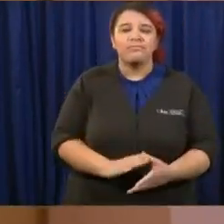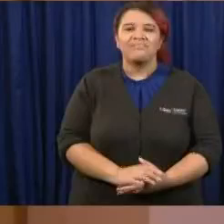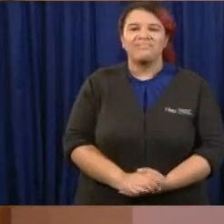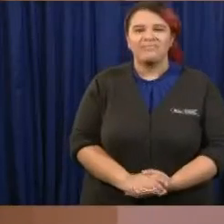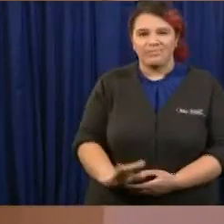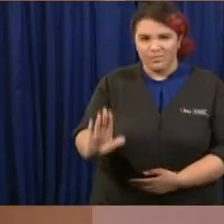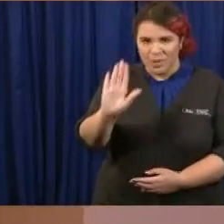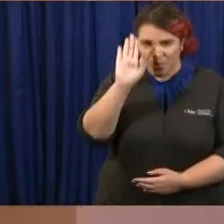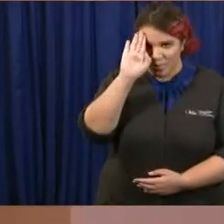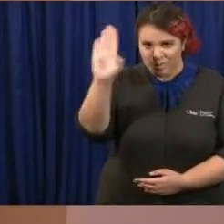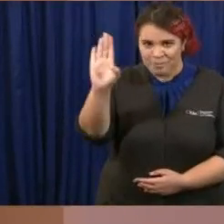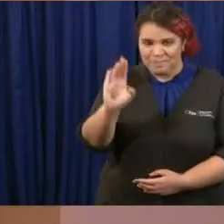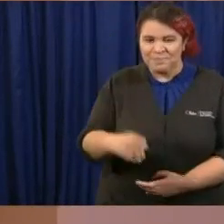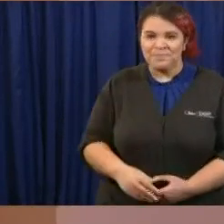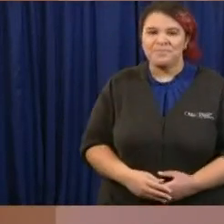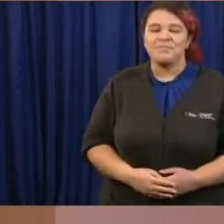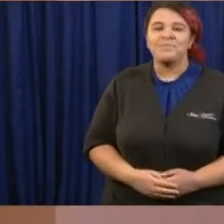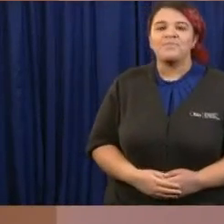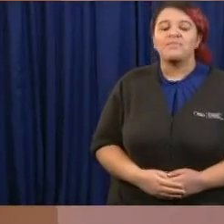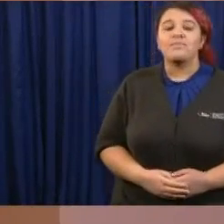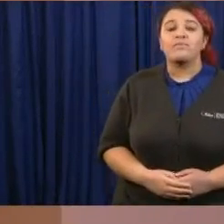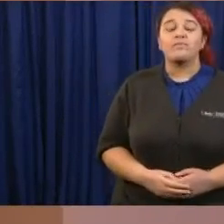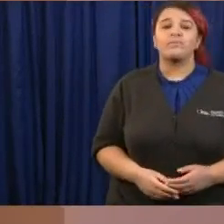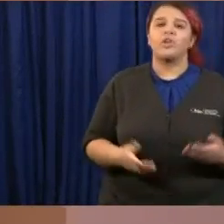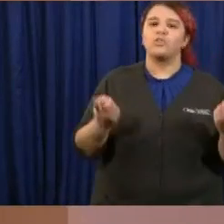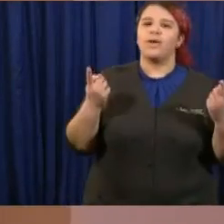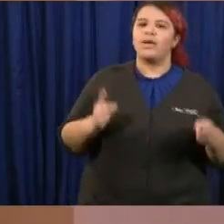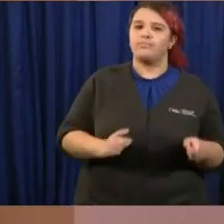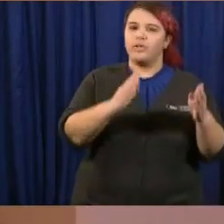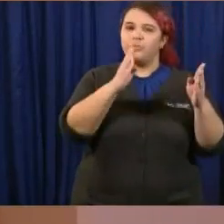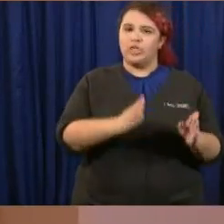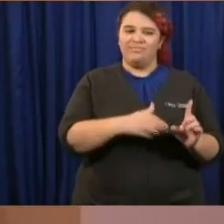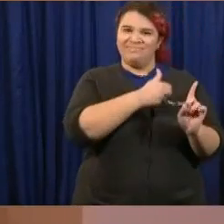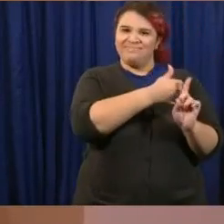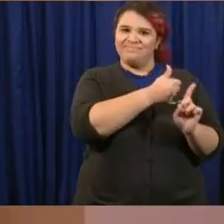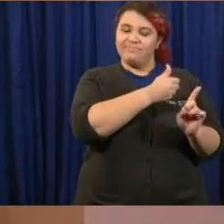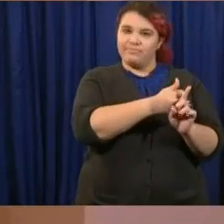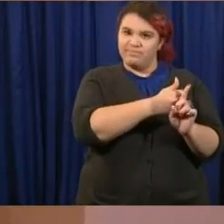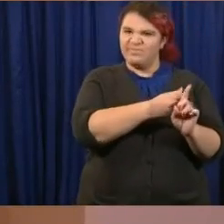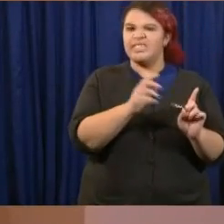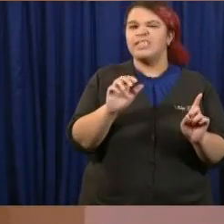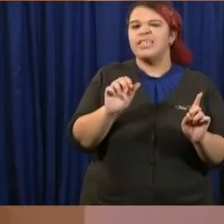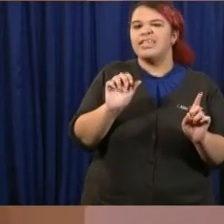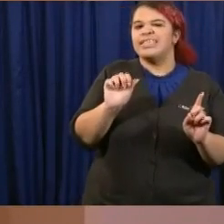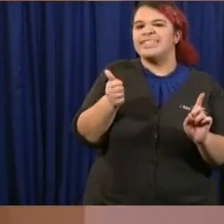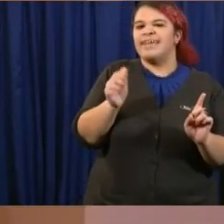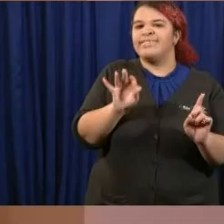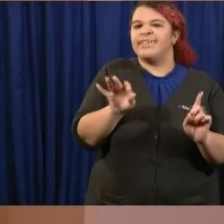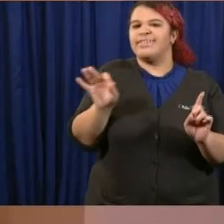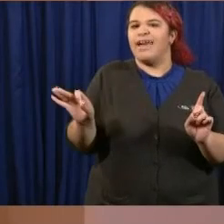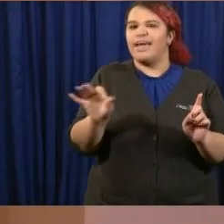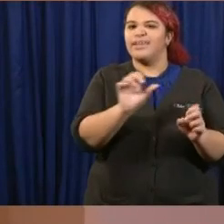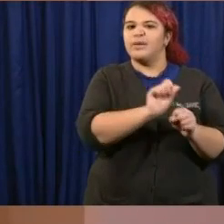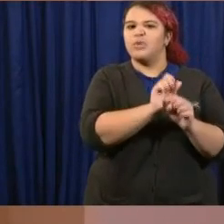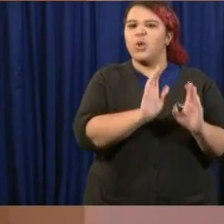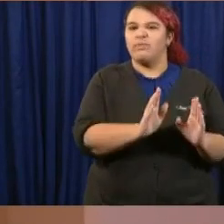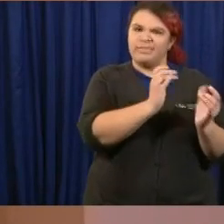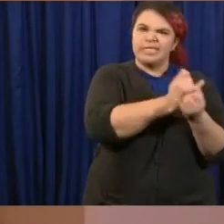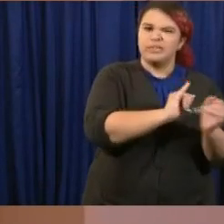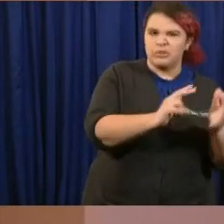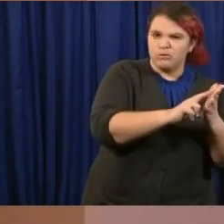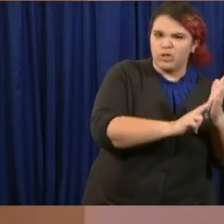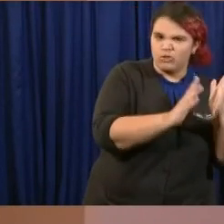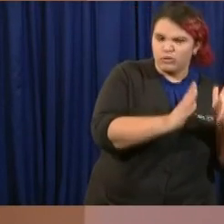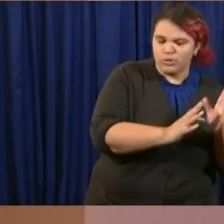Hello. Hello. So if you're a 1099 employee, realistically, how long should you have to wait